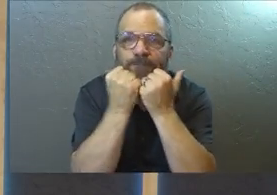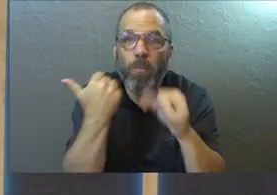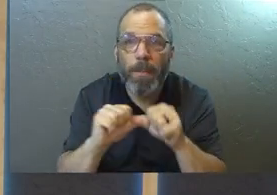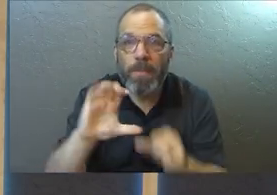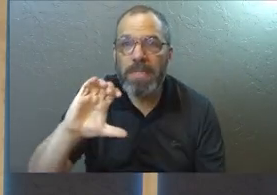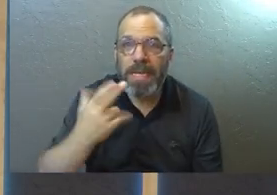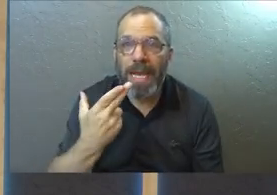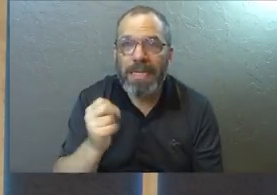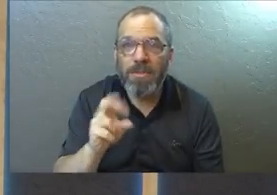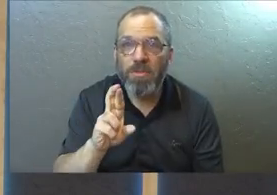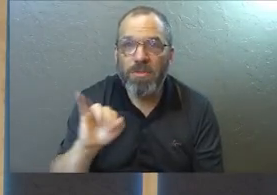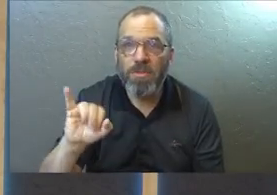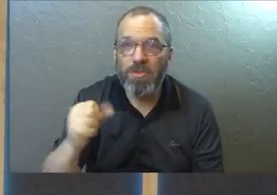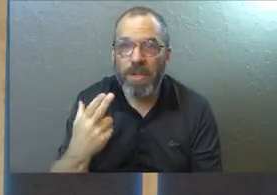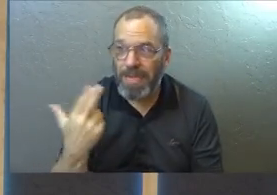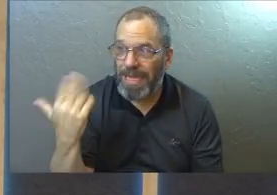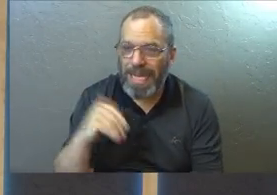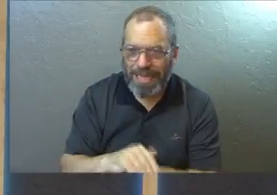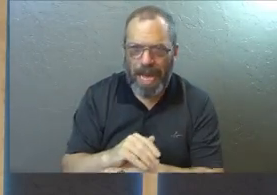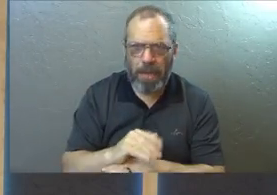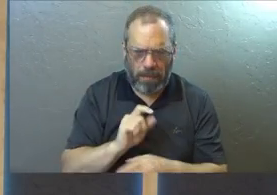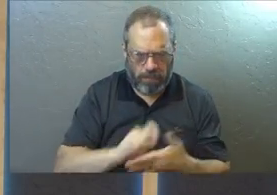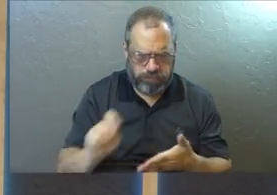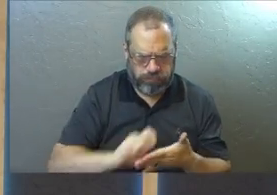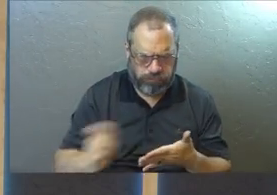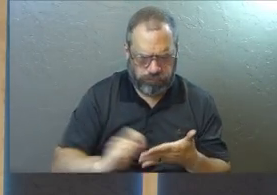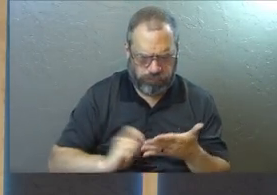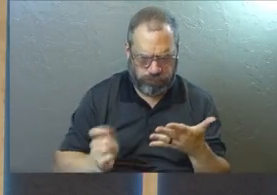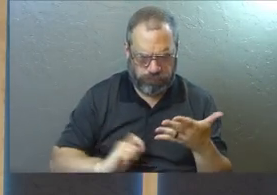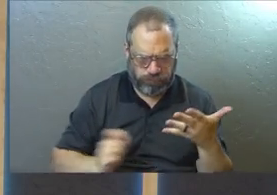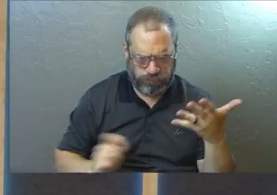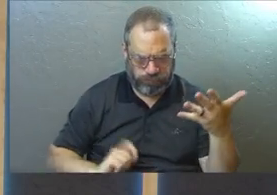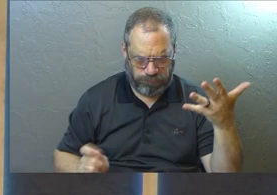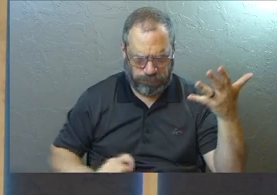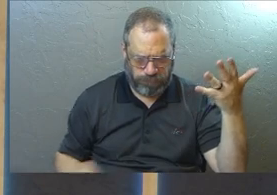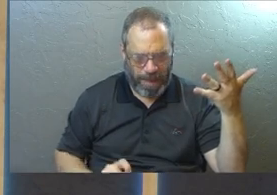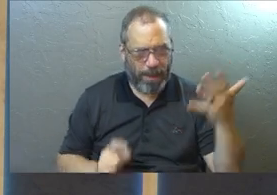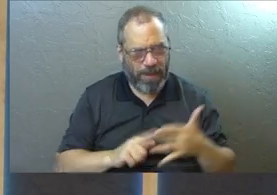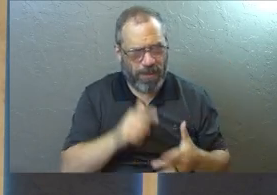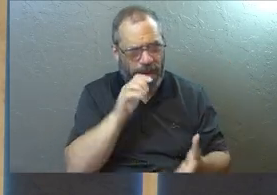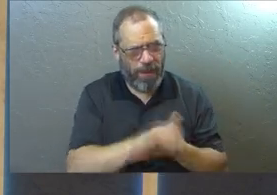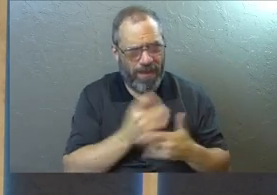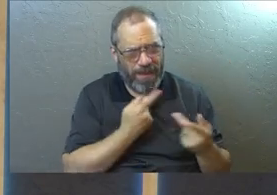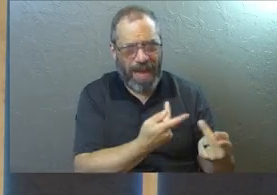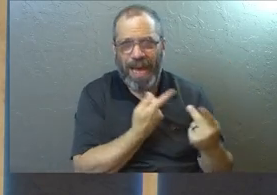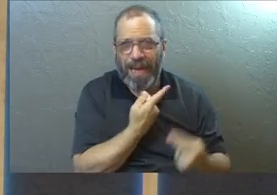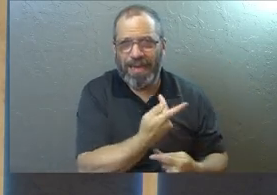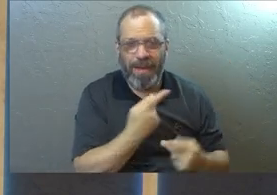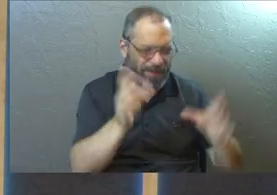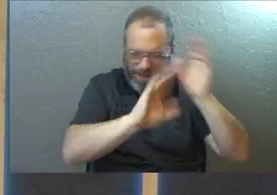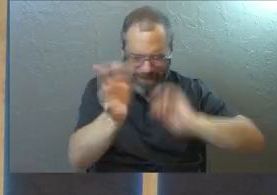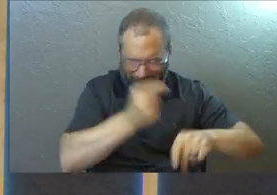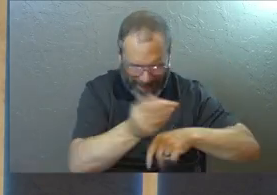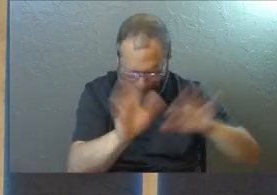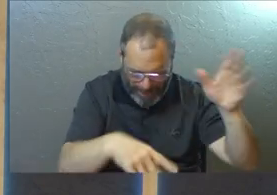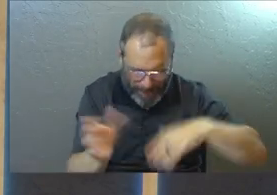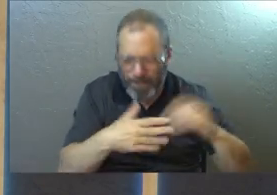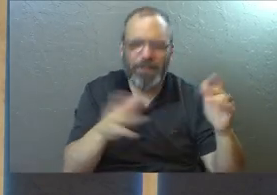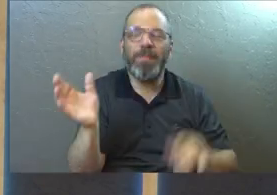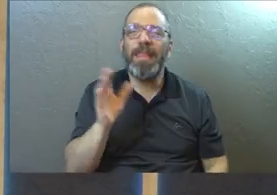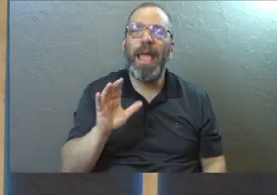that? I had to go home that night and rewrite a whole bunch of this just to make sure we were in line. I'm just kidding. But